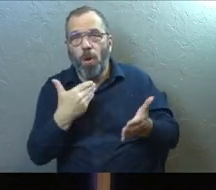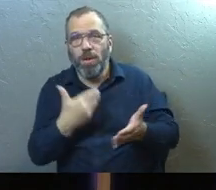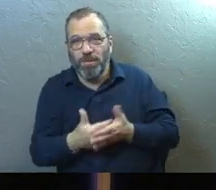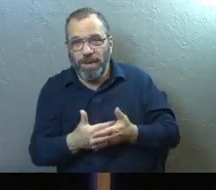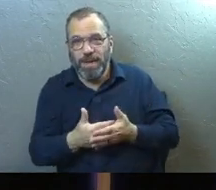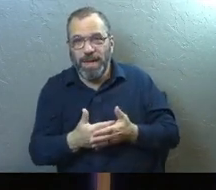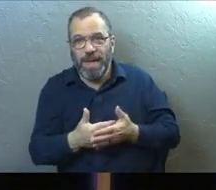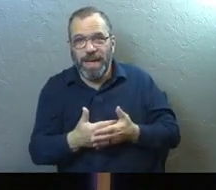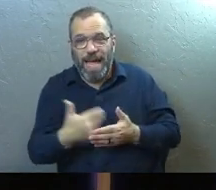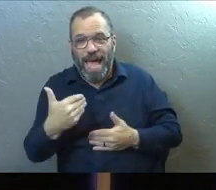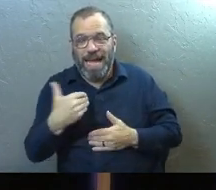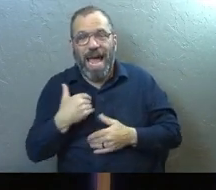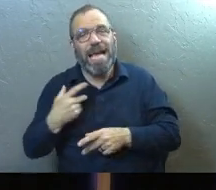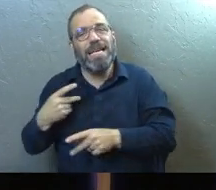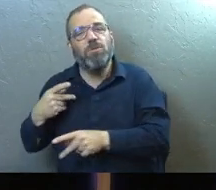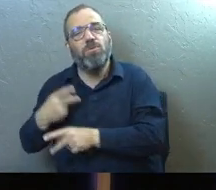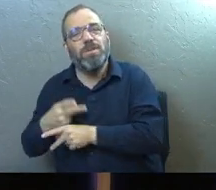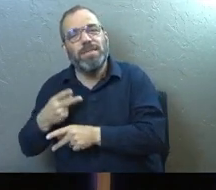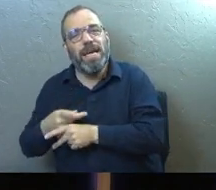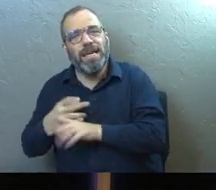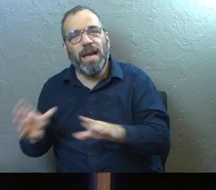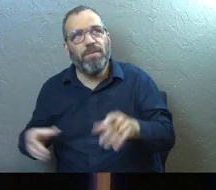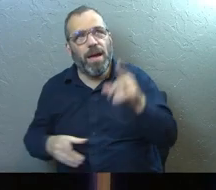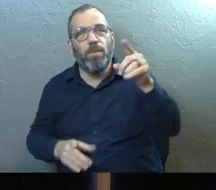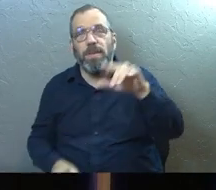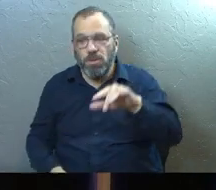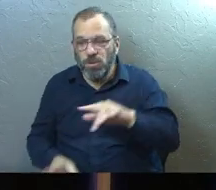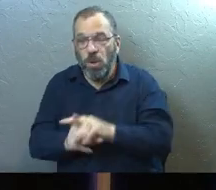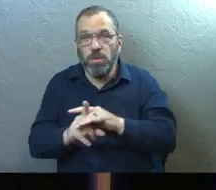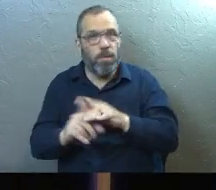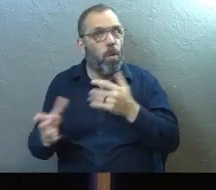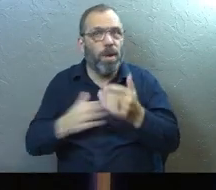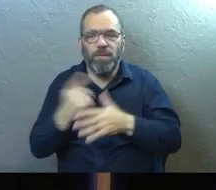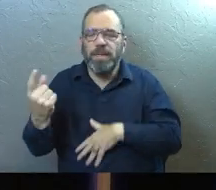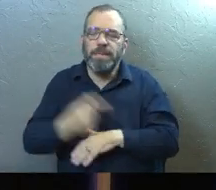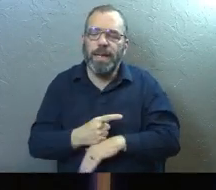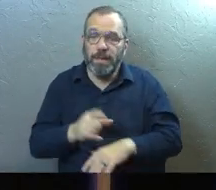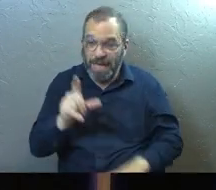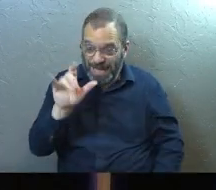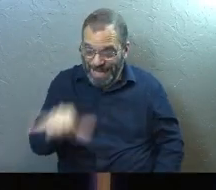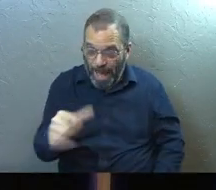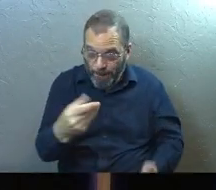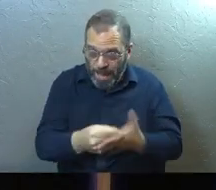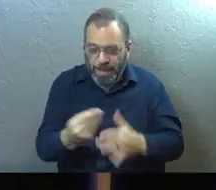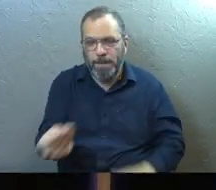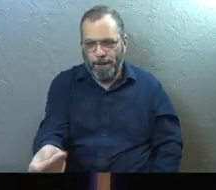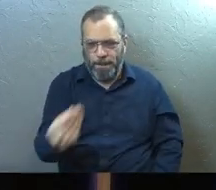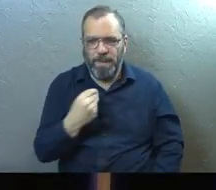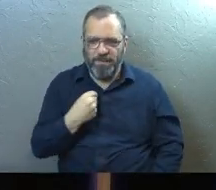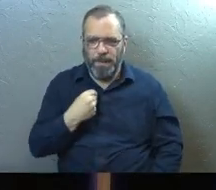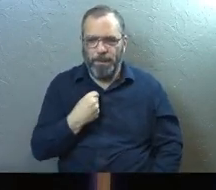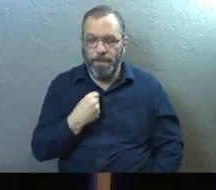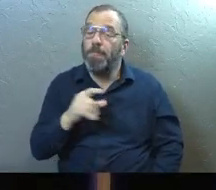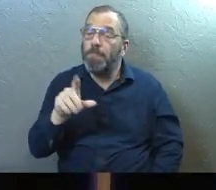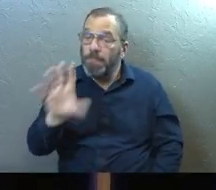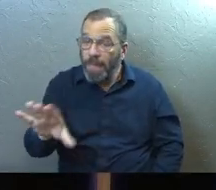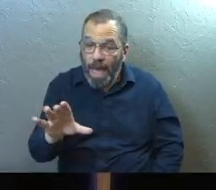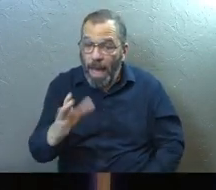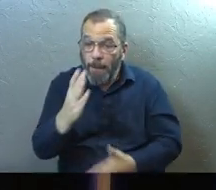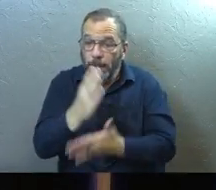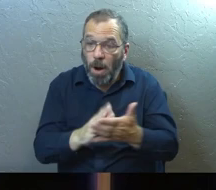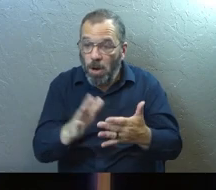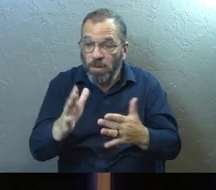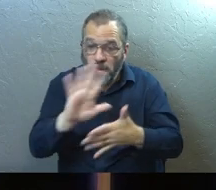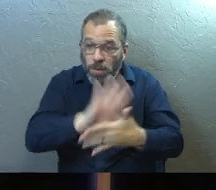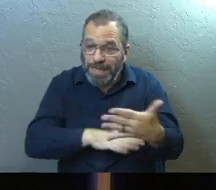And I just get to steward it. And when God shows up on a given day and says, I need that money. I need this